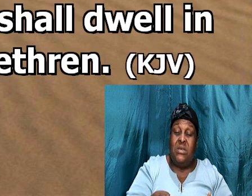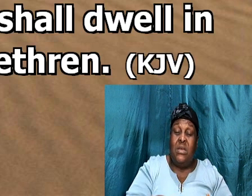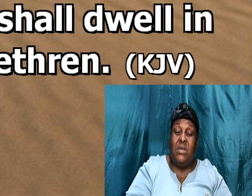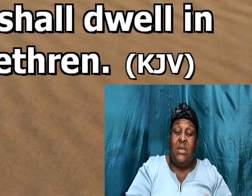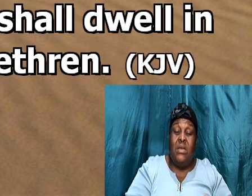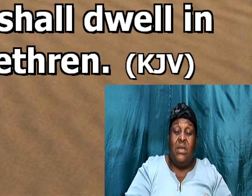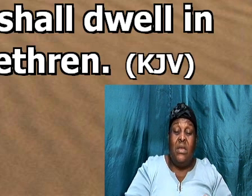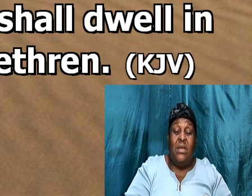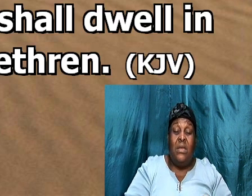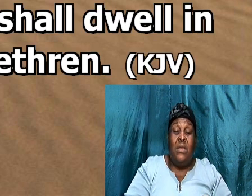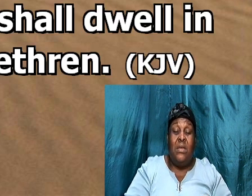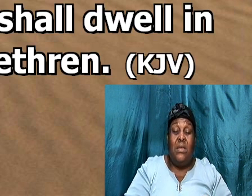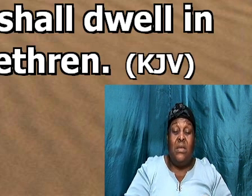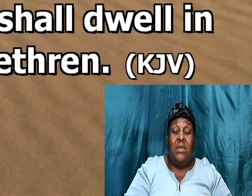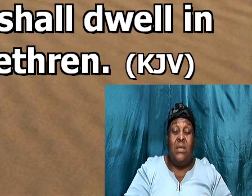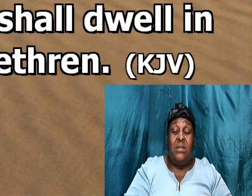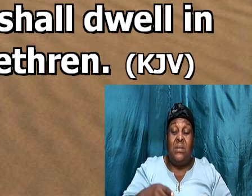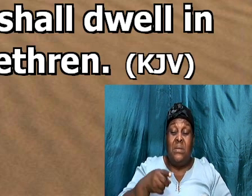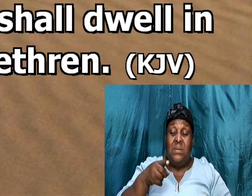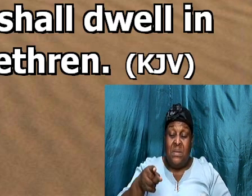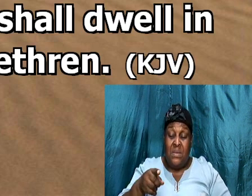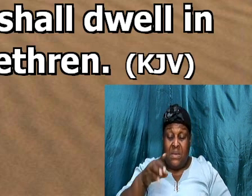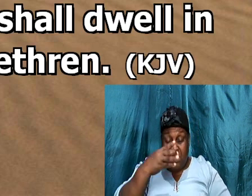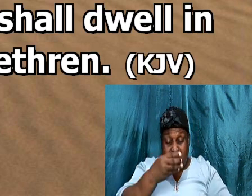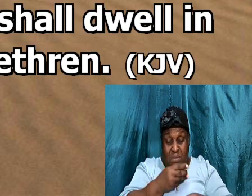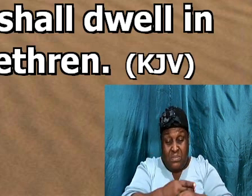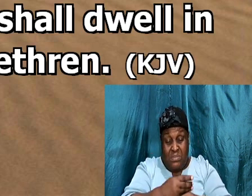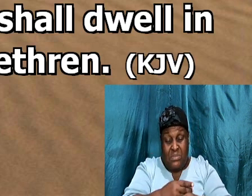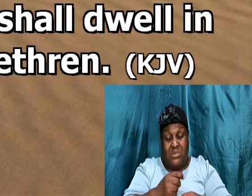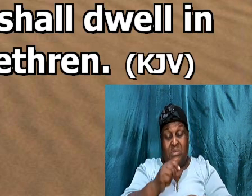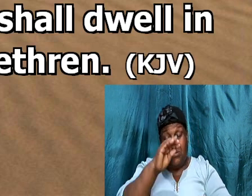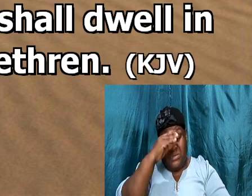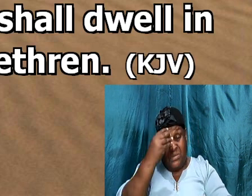wild man. His hand, be against, every man.